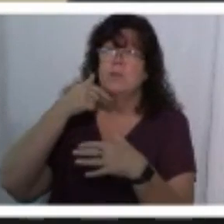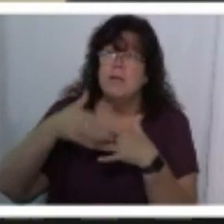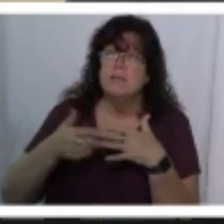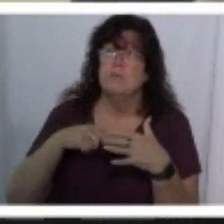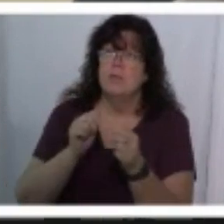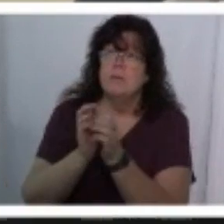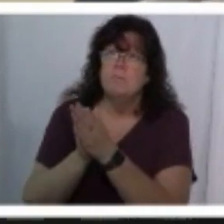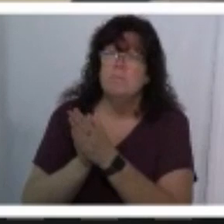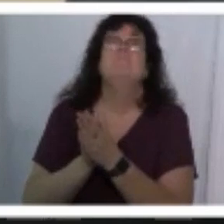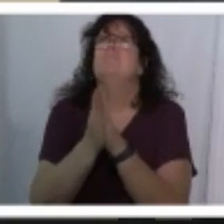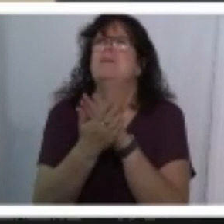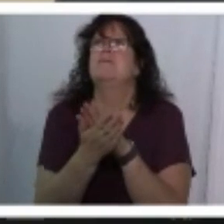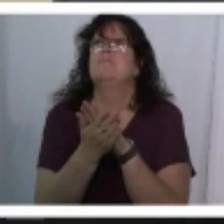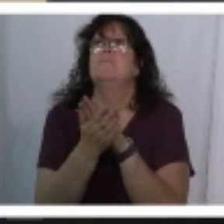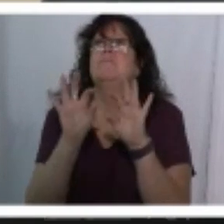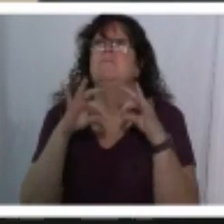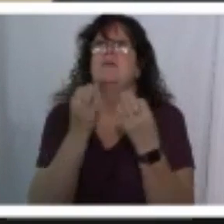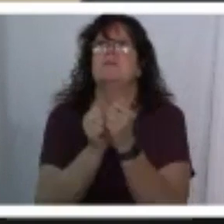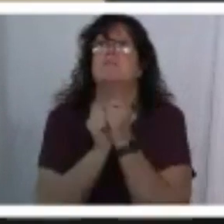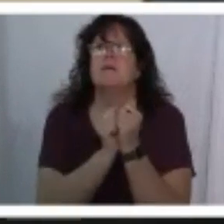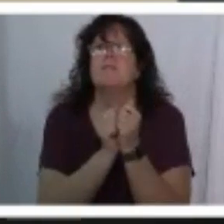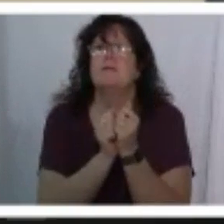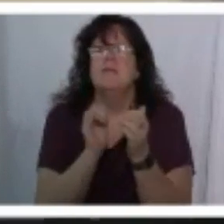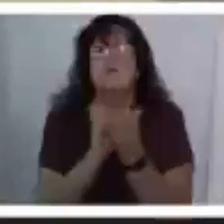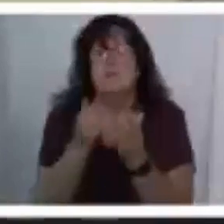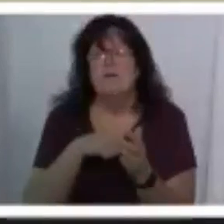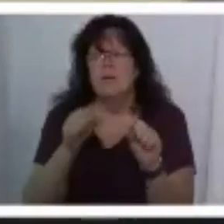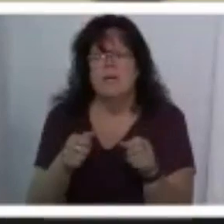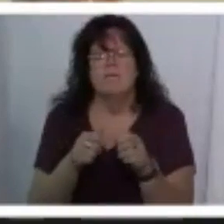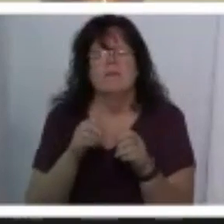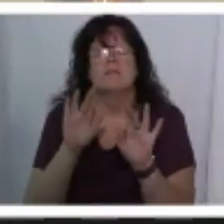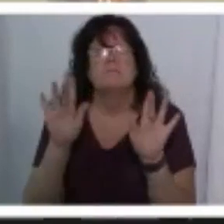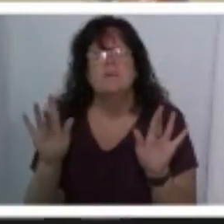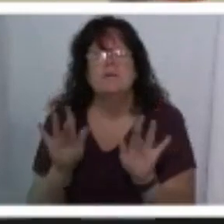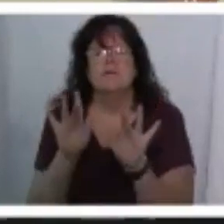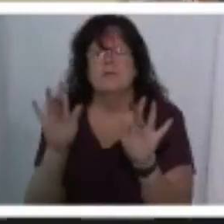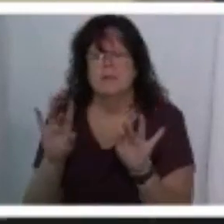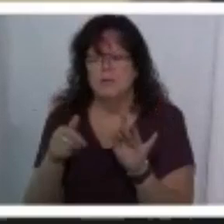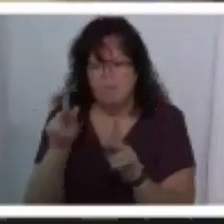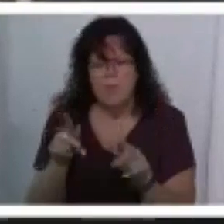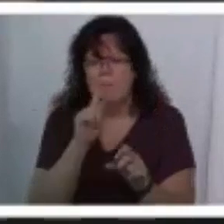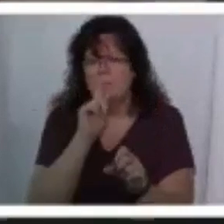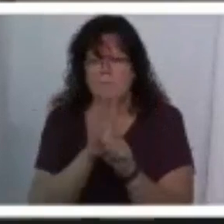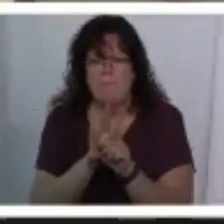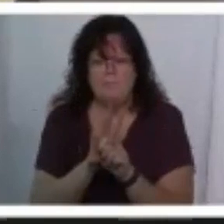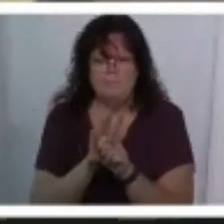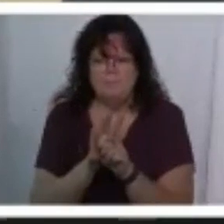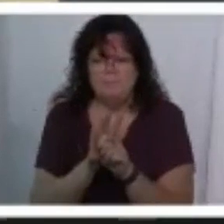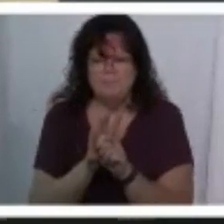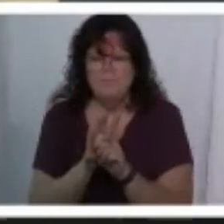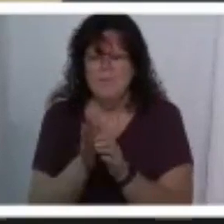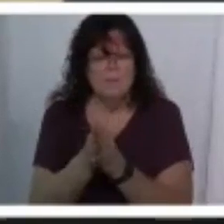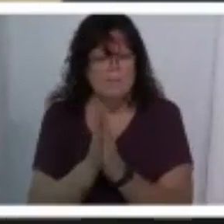family so that we might be together and so that we might have compassion on others and i pray father as we as